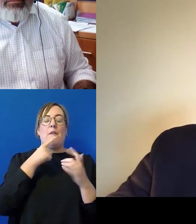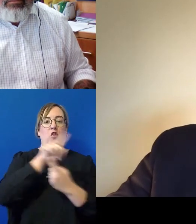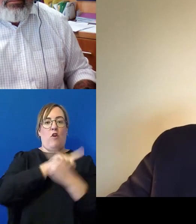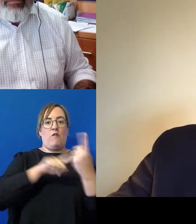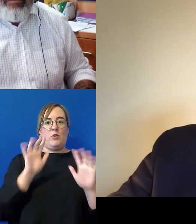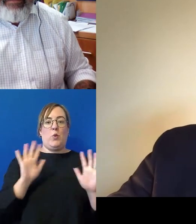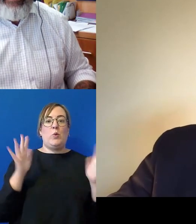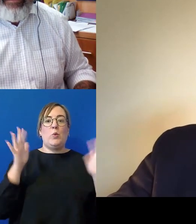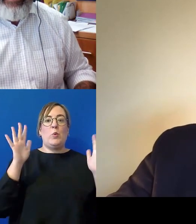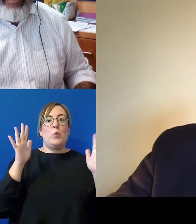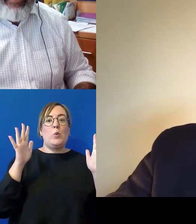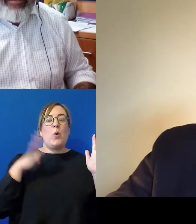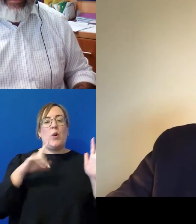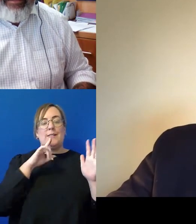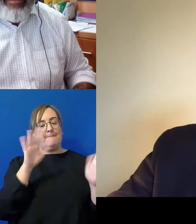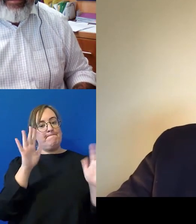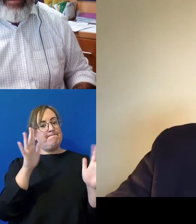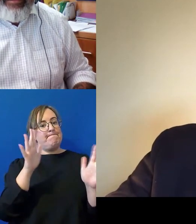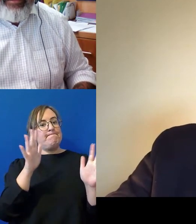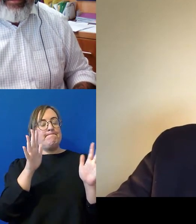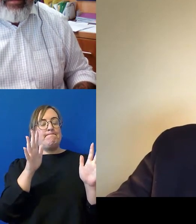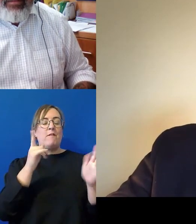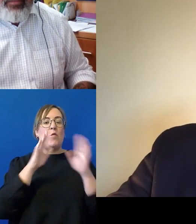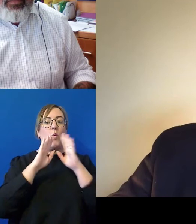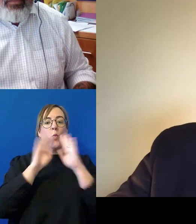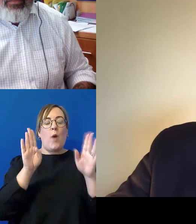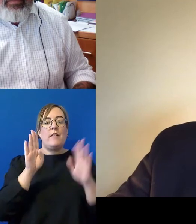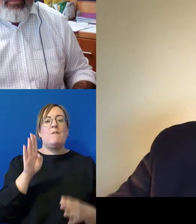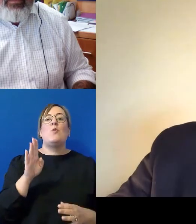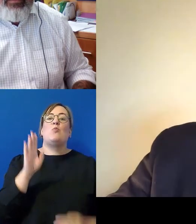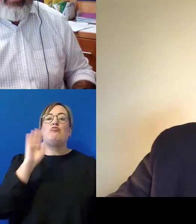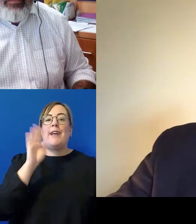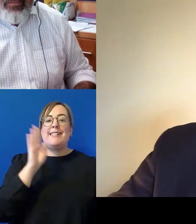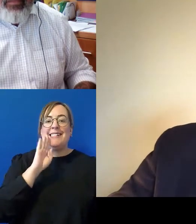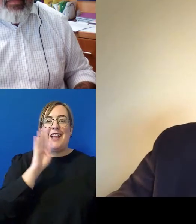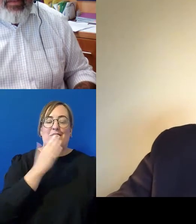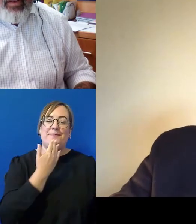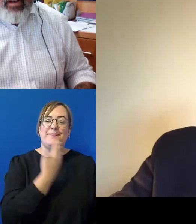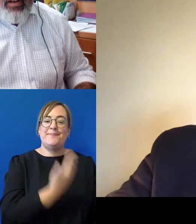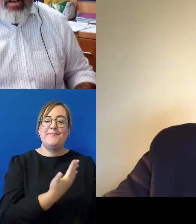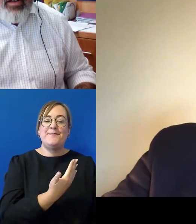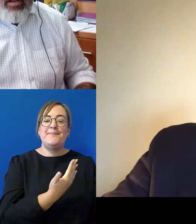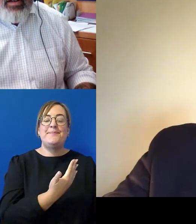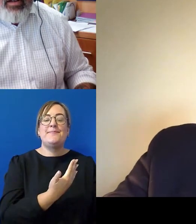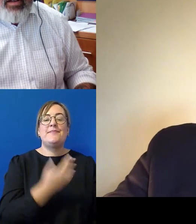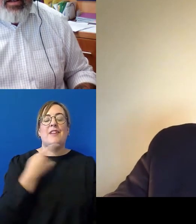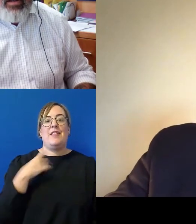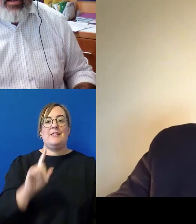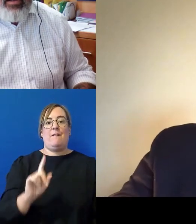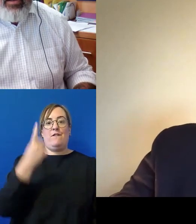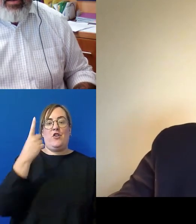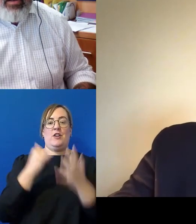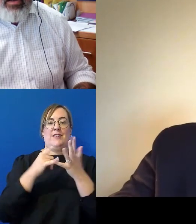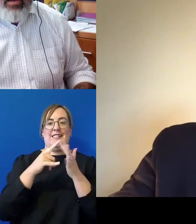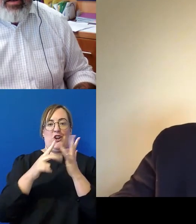of applause to you for that wonderful keynote address thank you that concludes our first session you can hear